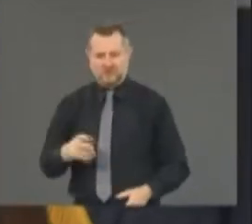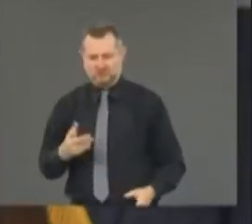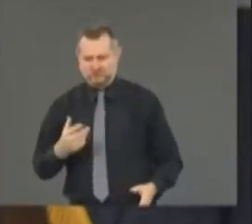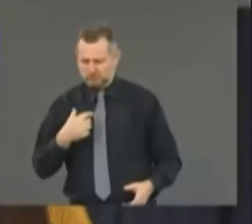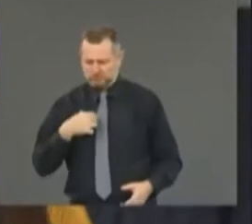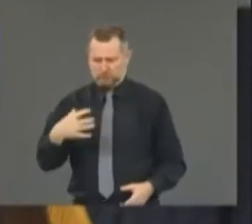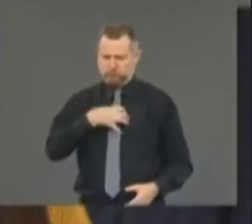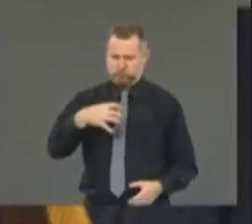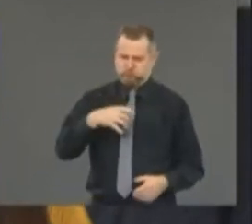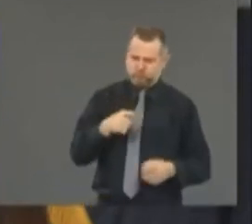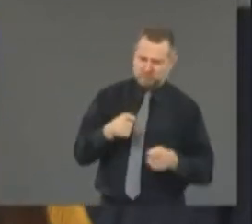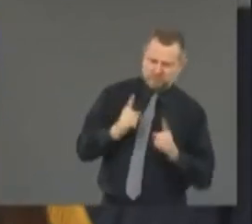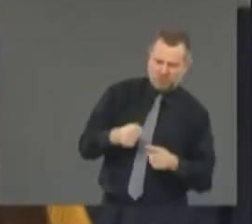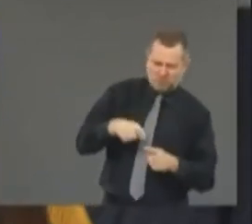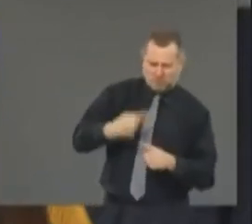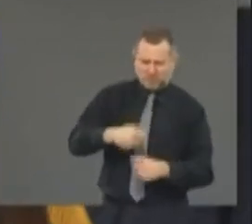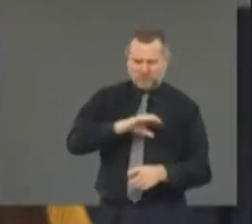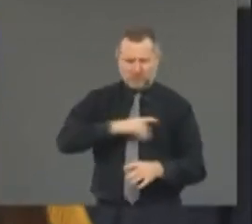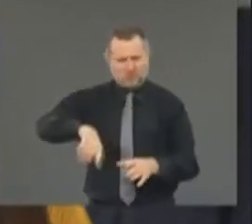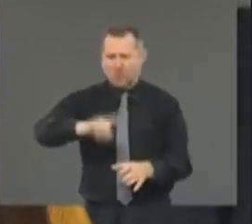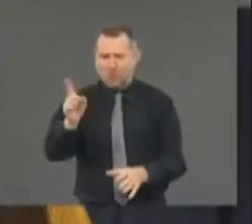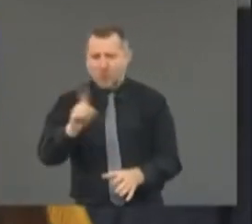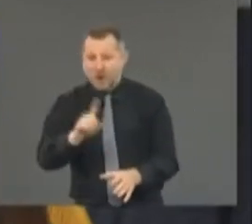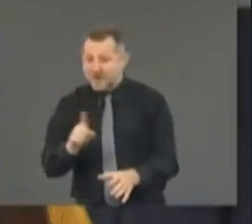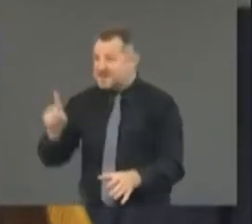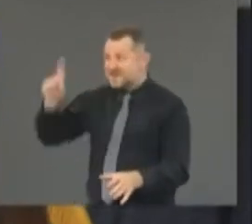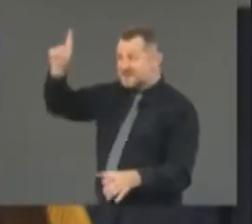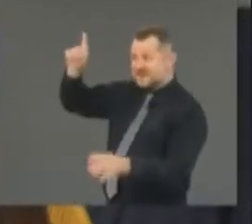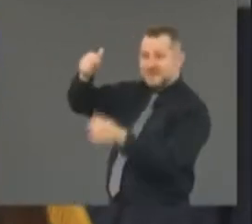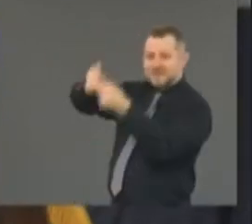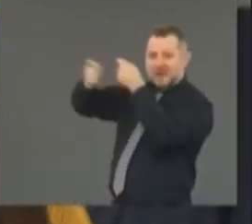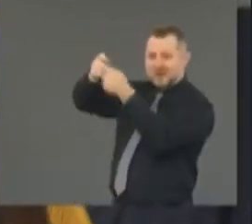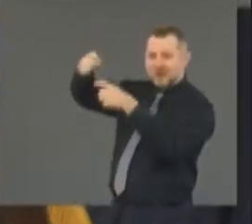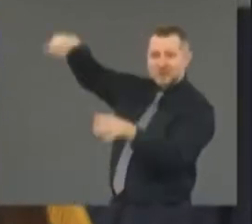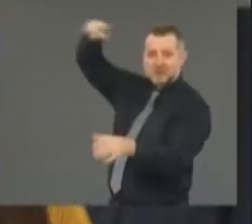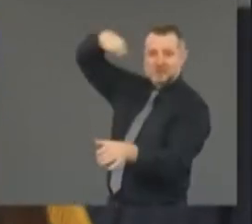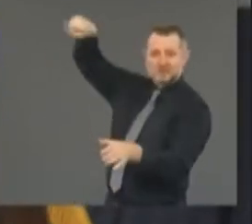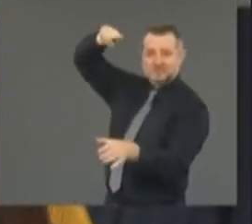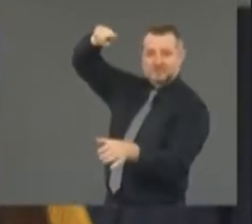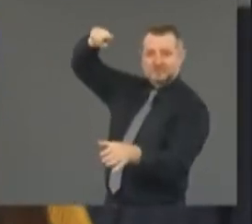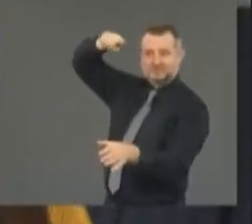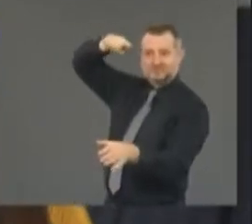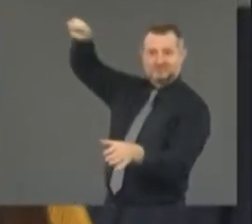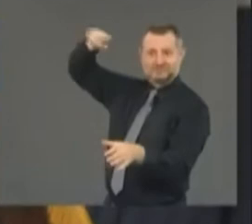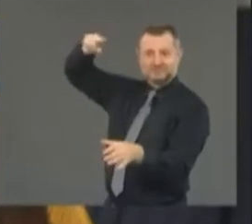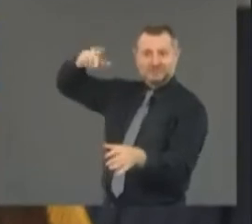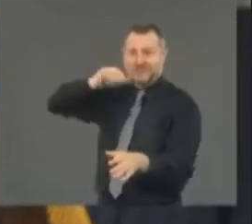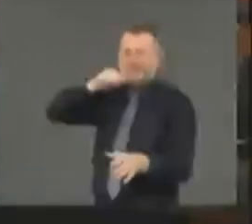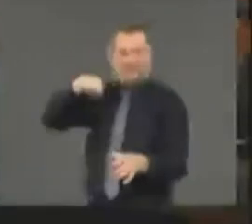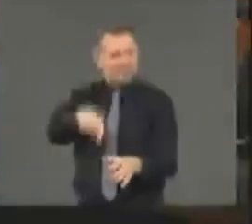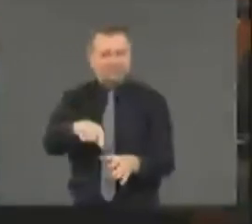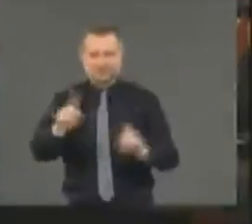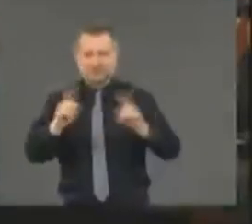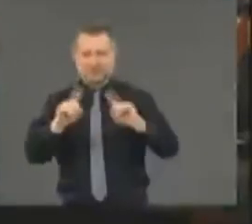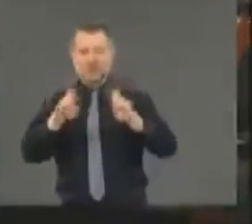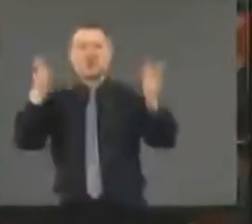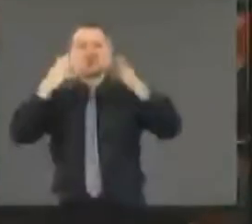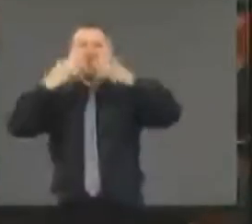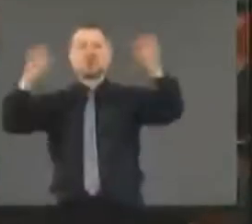it's about the management. It's about the deployment, not about the officers. Thank you very much.